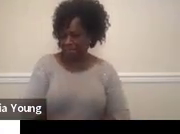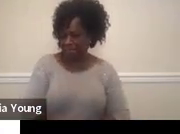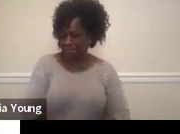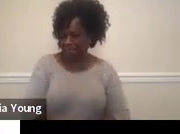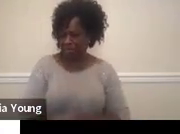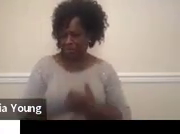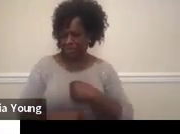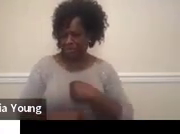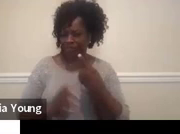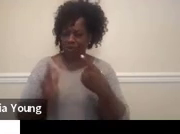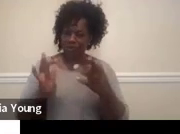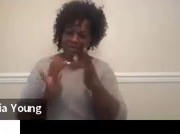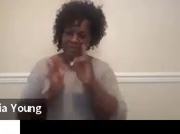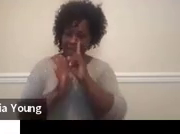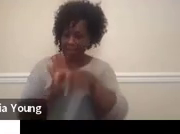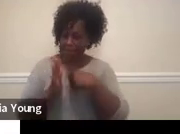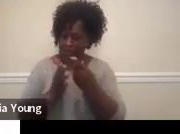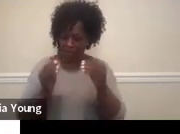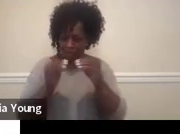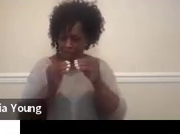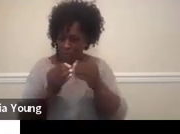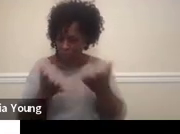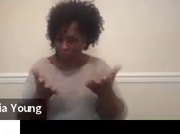Anything else that we need to know there?